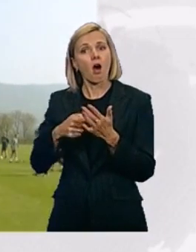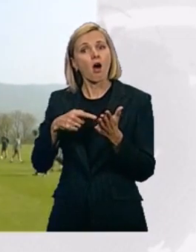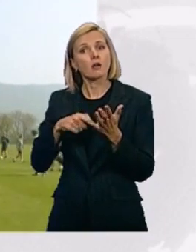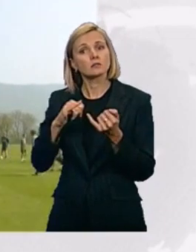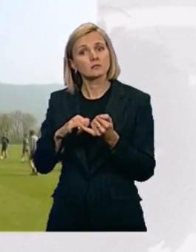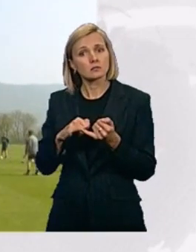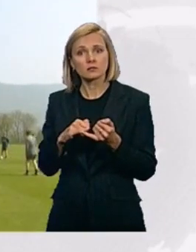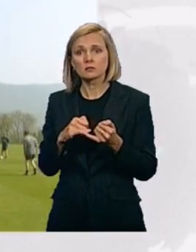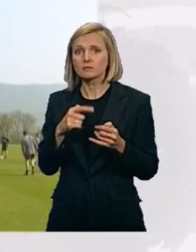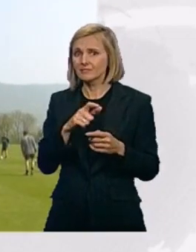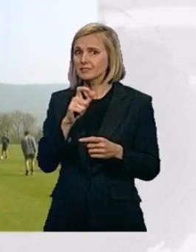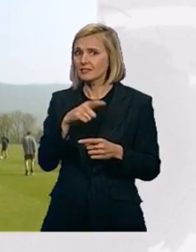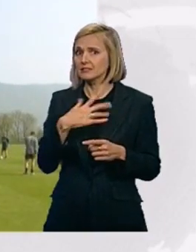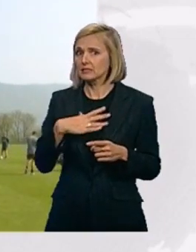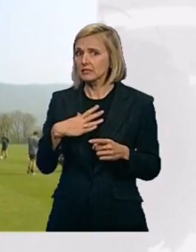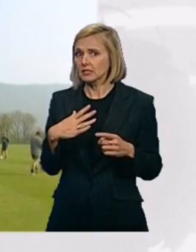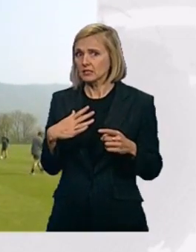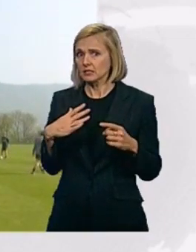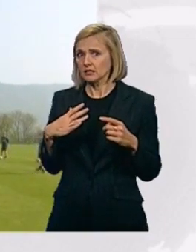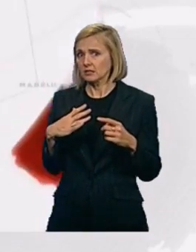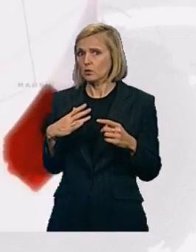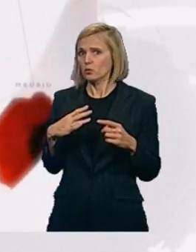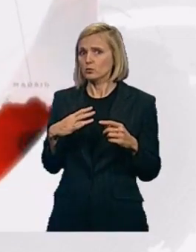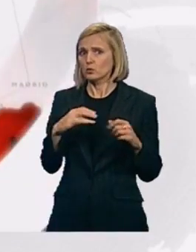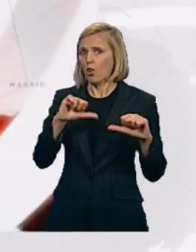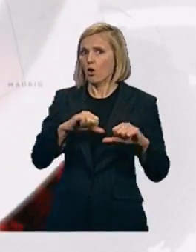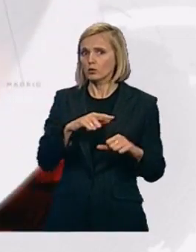They currently trail Rangers by four points.